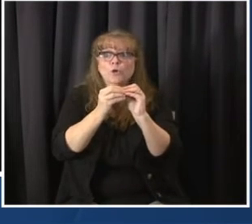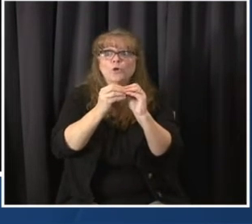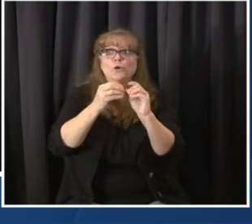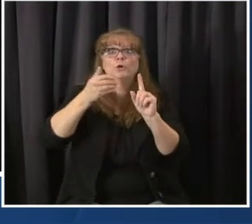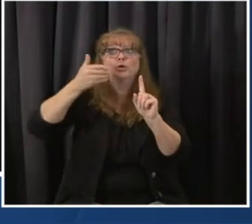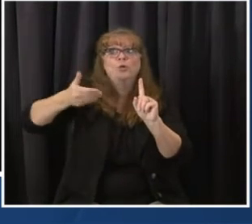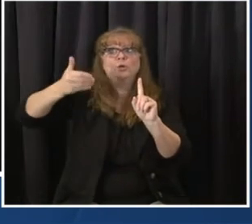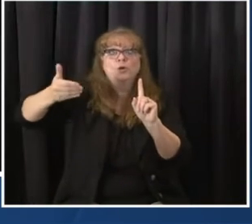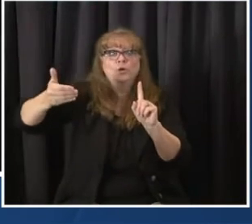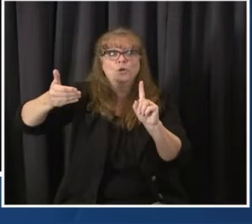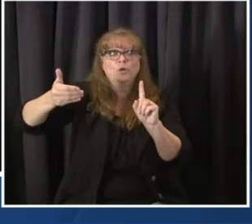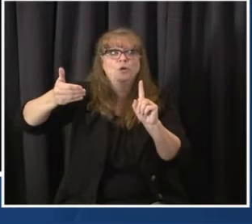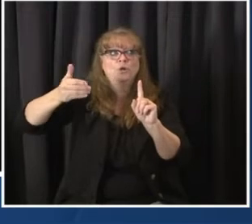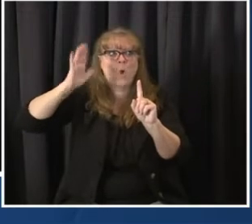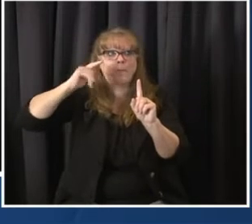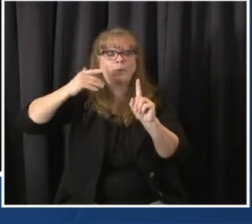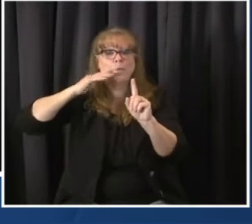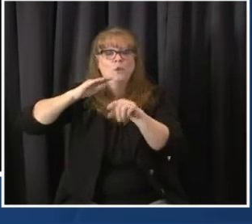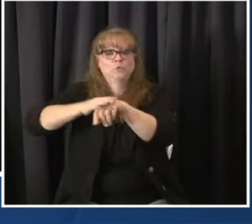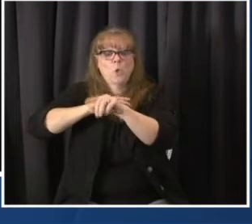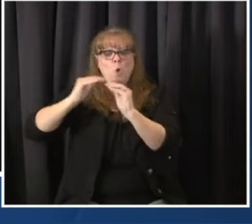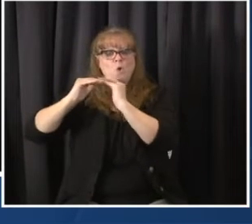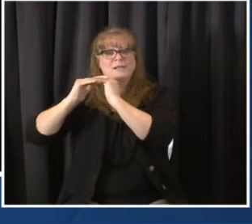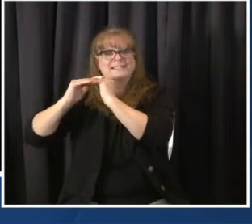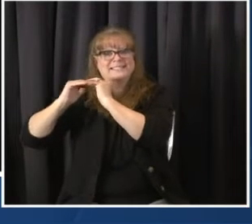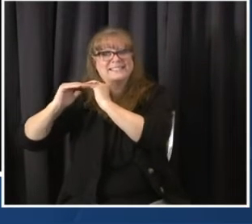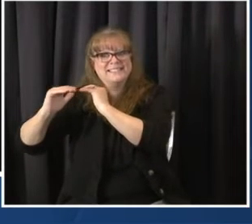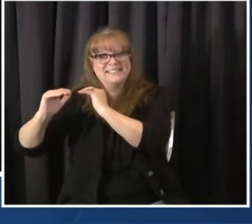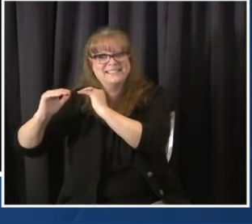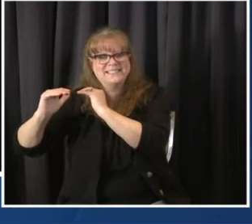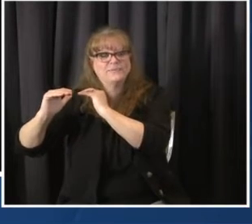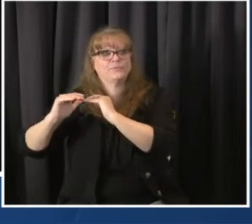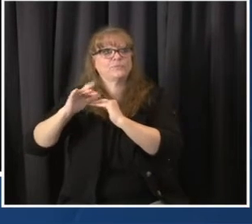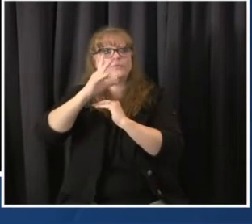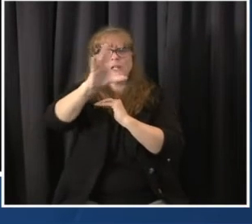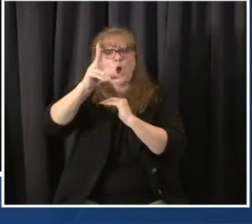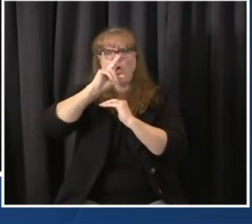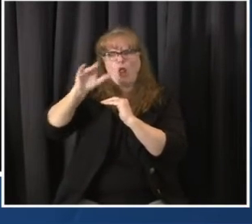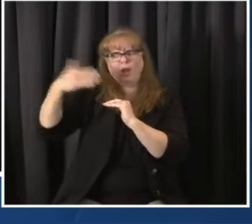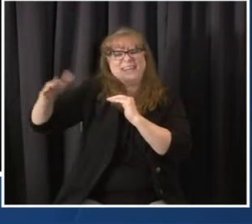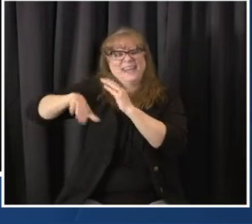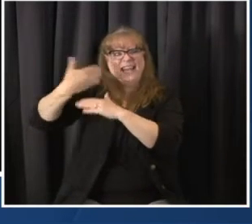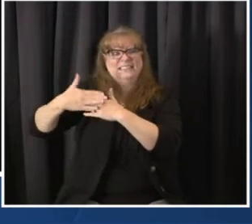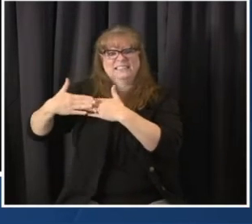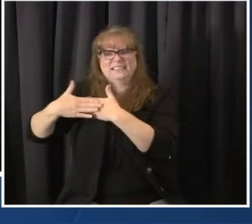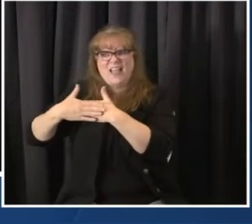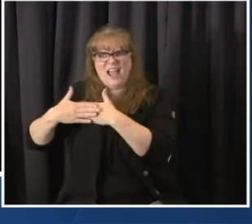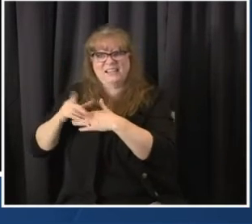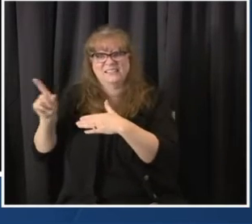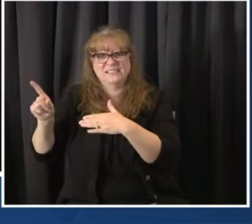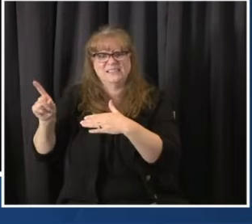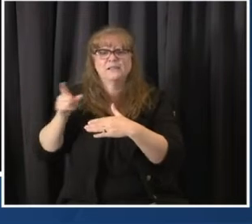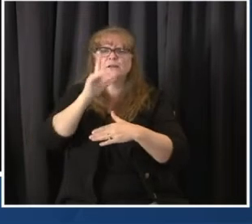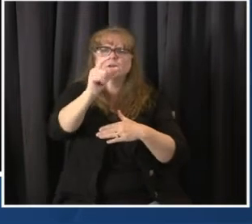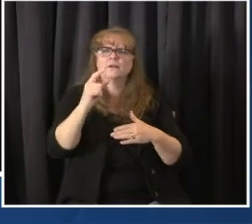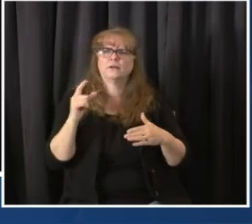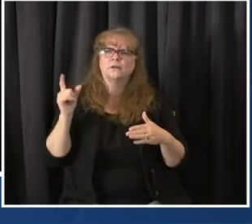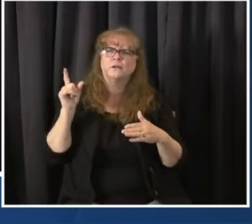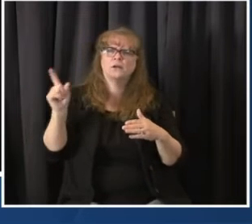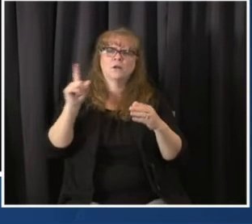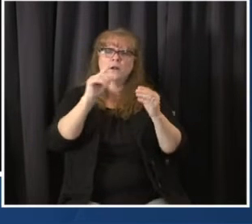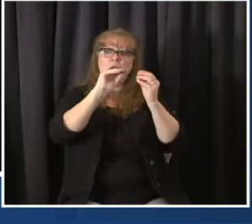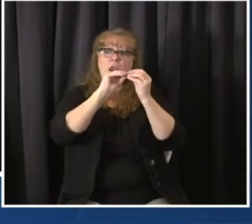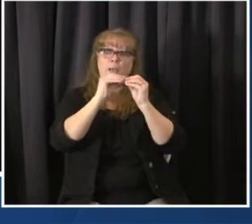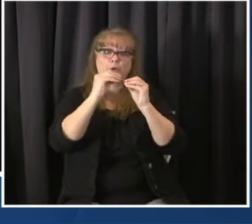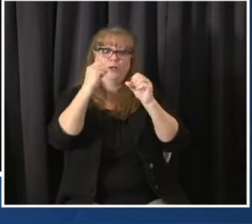I want to spend just a minute talking about some modeling work that we are looking at right now in collaboration with our School of Public Health